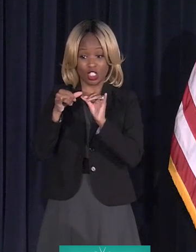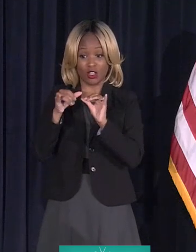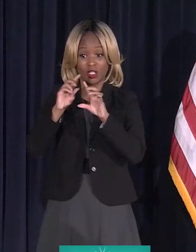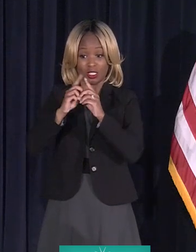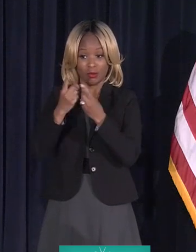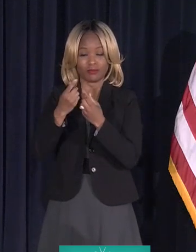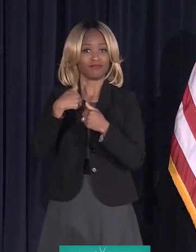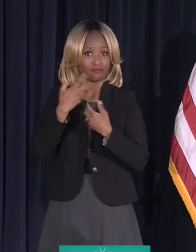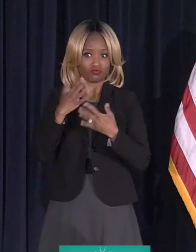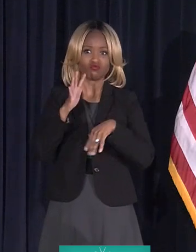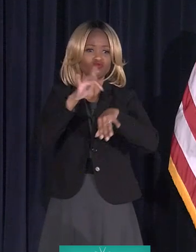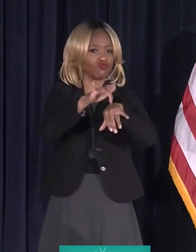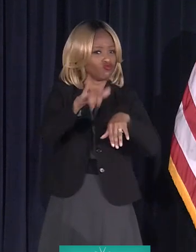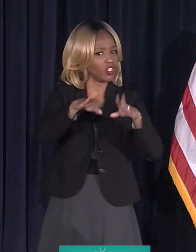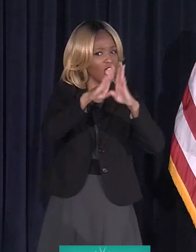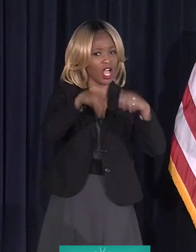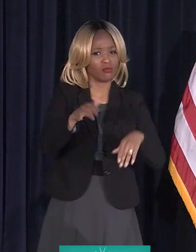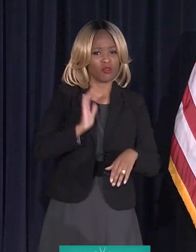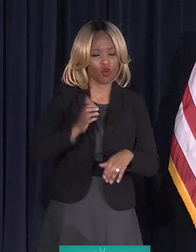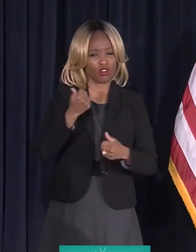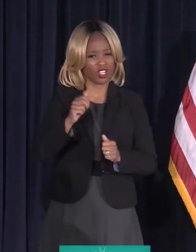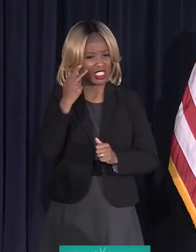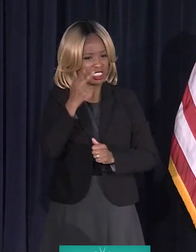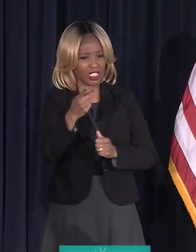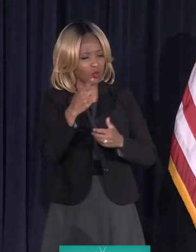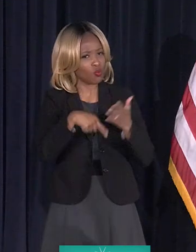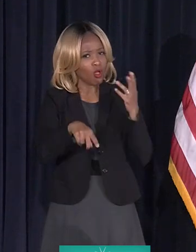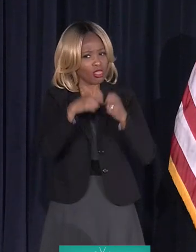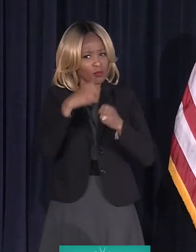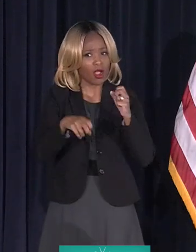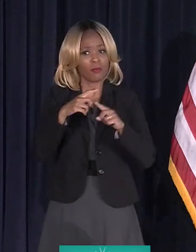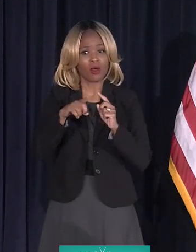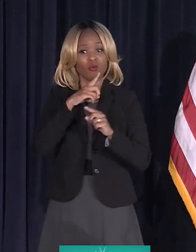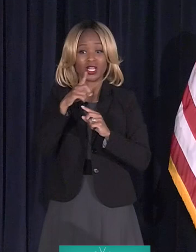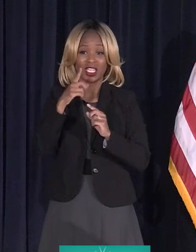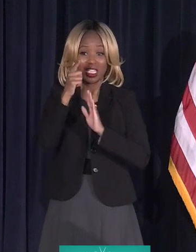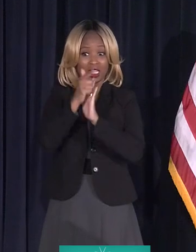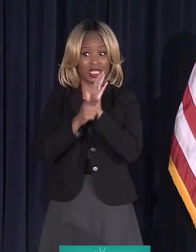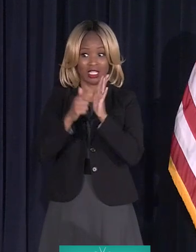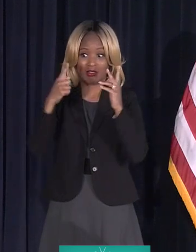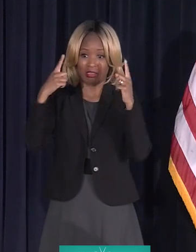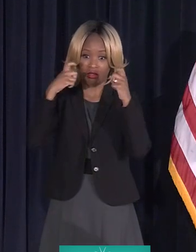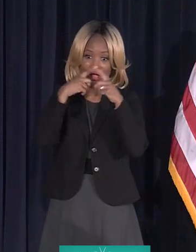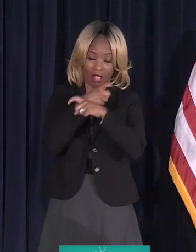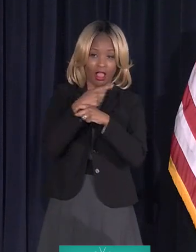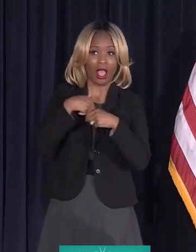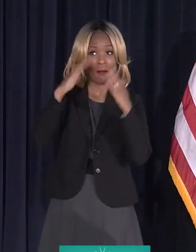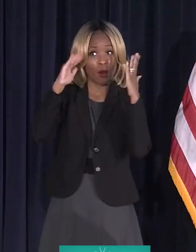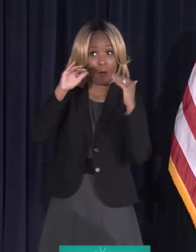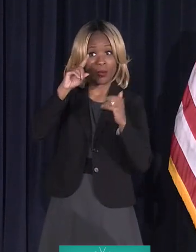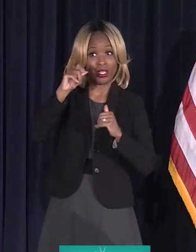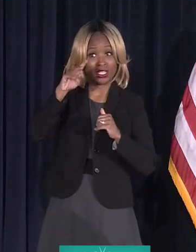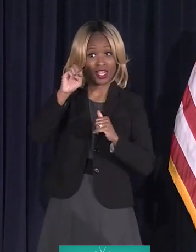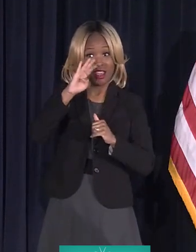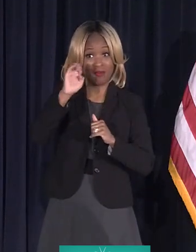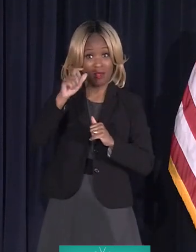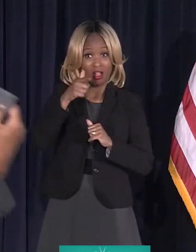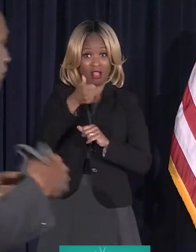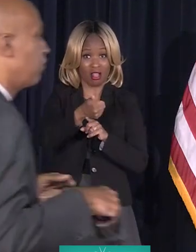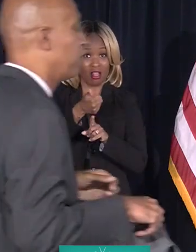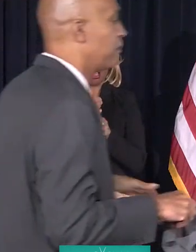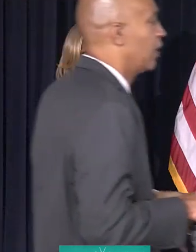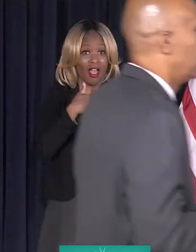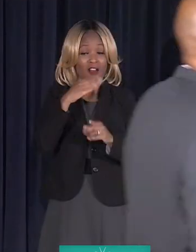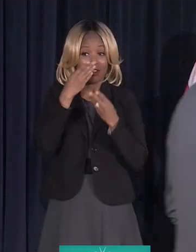myself to see what the issue is. And it's a legally complicated one that I'm hoping Dave Bell has a solution for. So I'll let him talk.